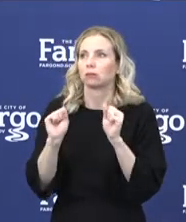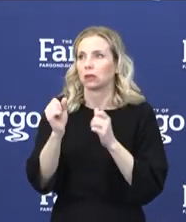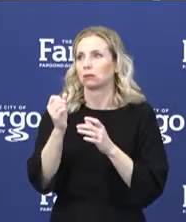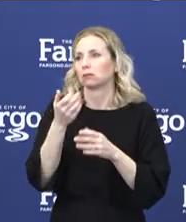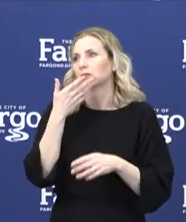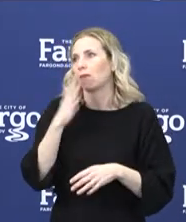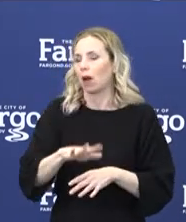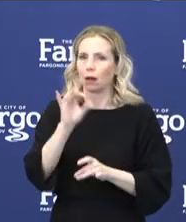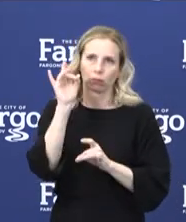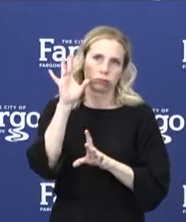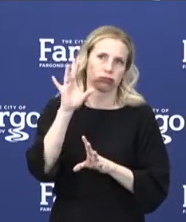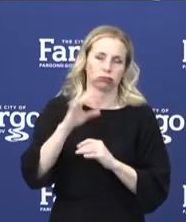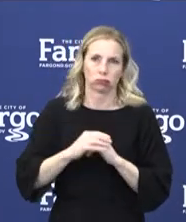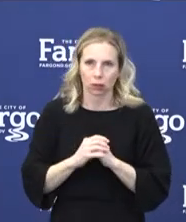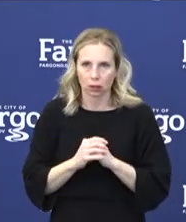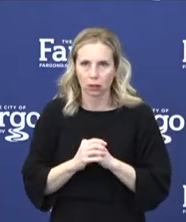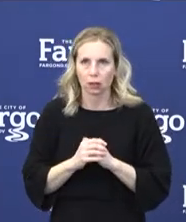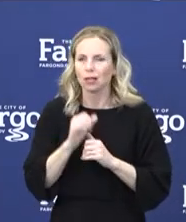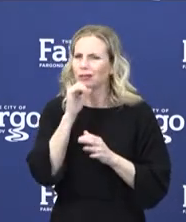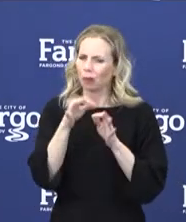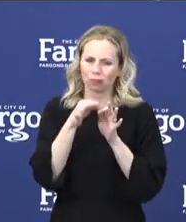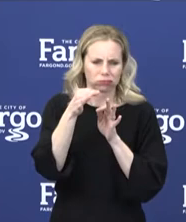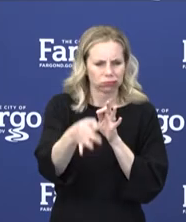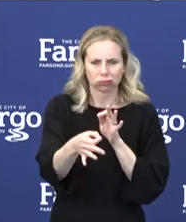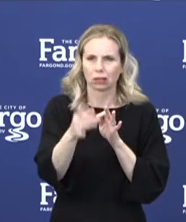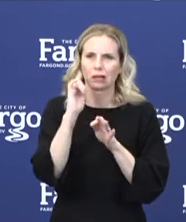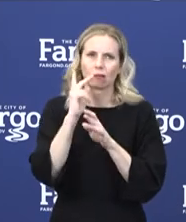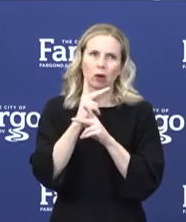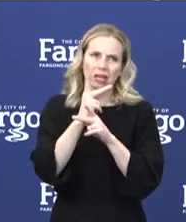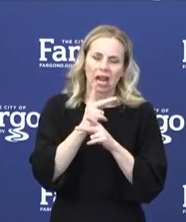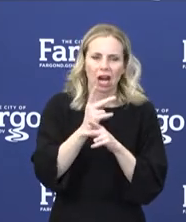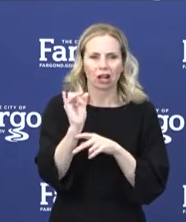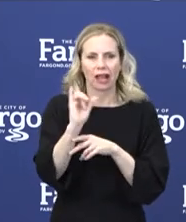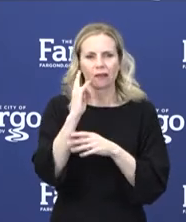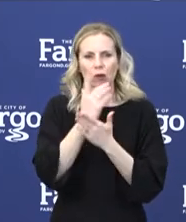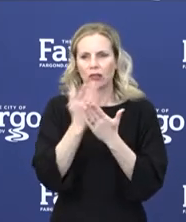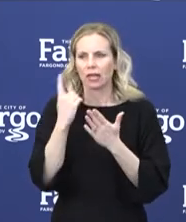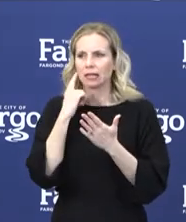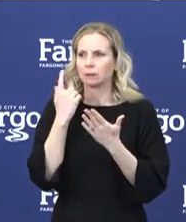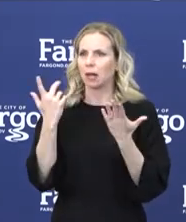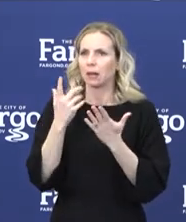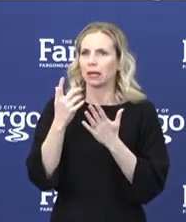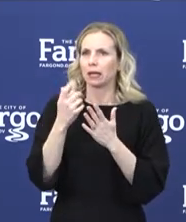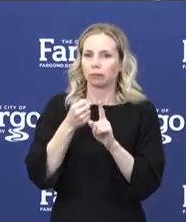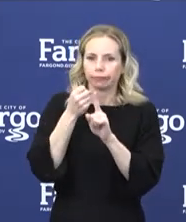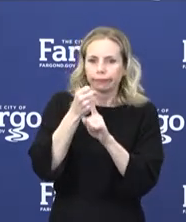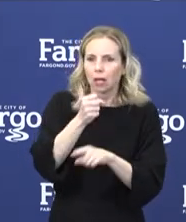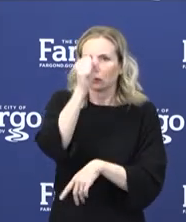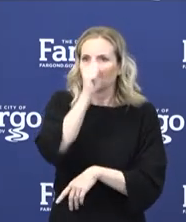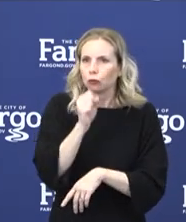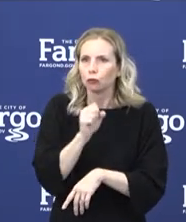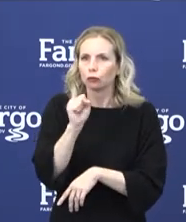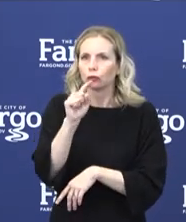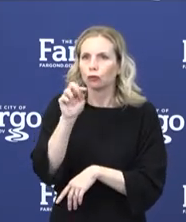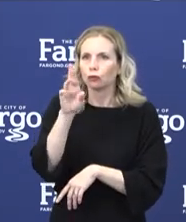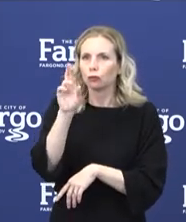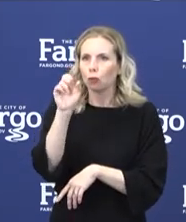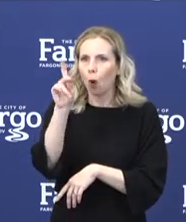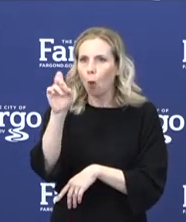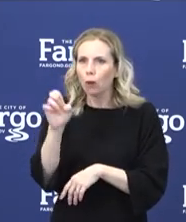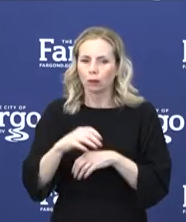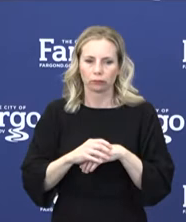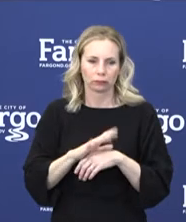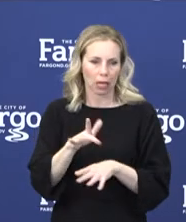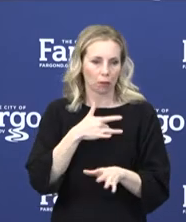people, don't delay care for things like symptoms or signs of a stroke or heart attack. Don't hesitate to see a